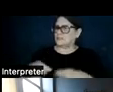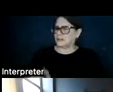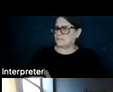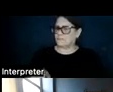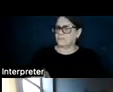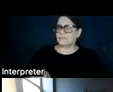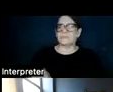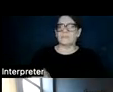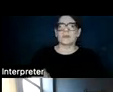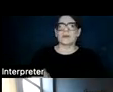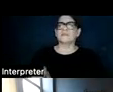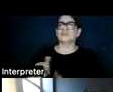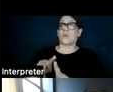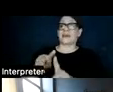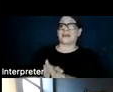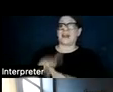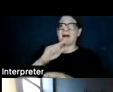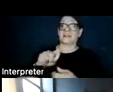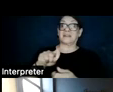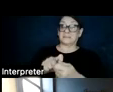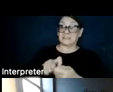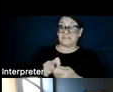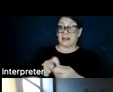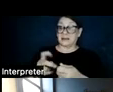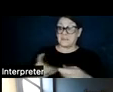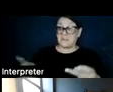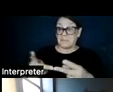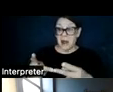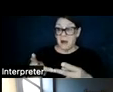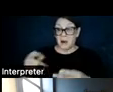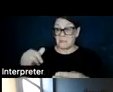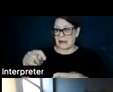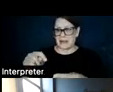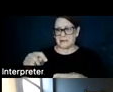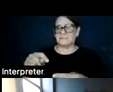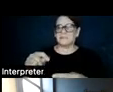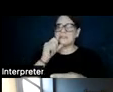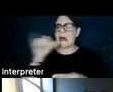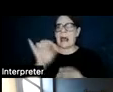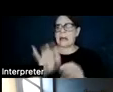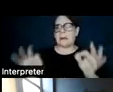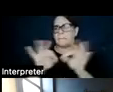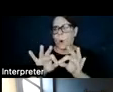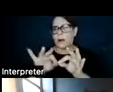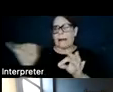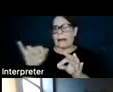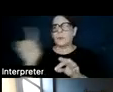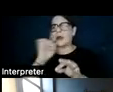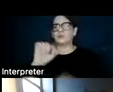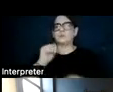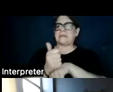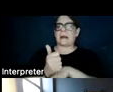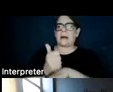sighting of a particular power plant was not as onerous as the sighting of dozens, if not hundreds of